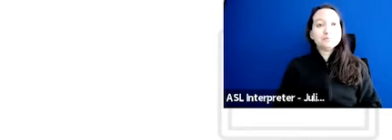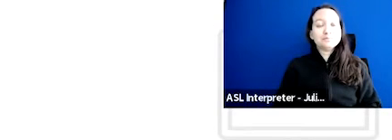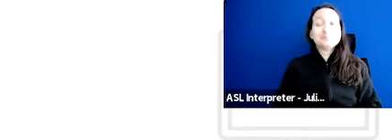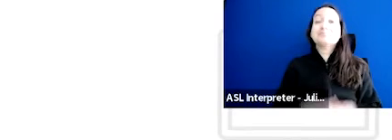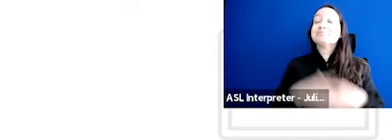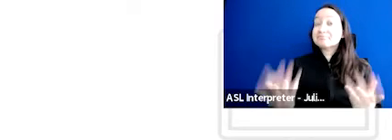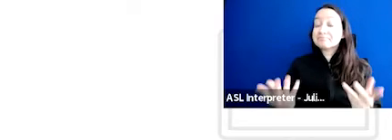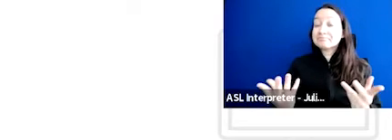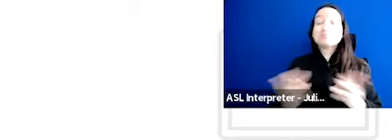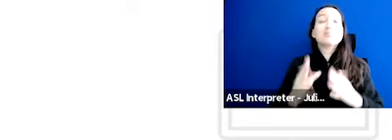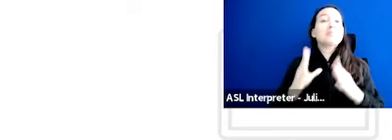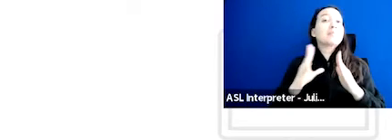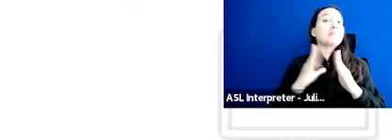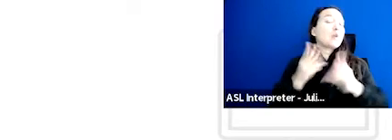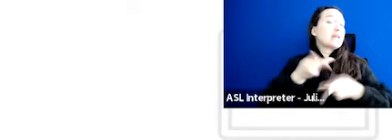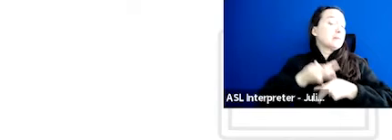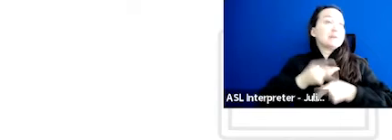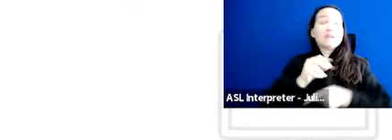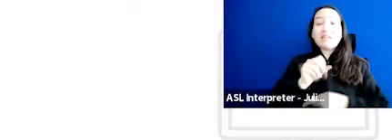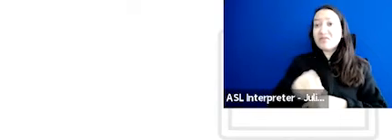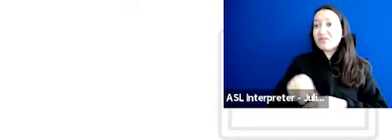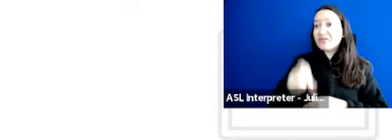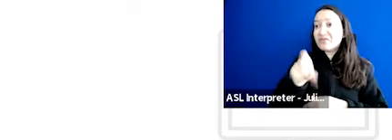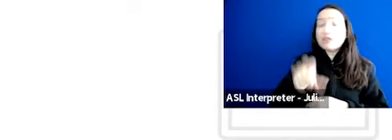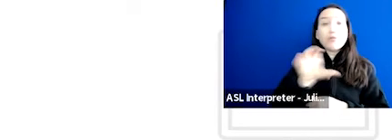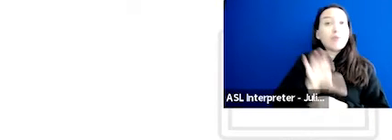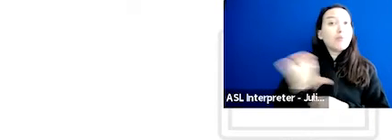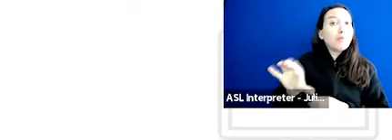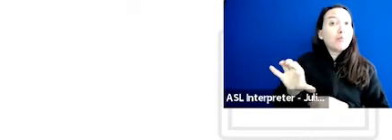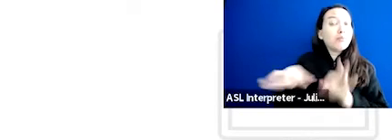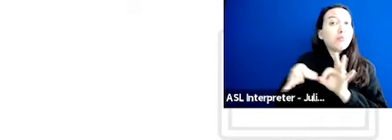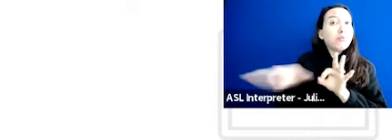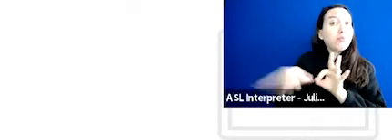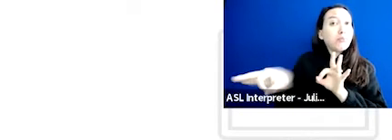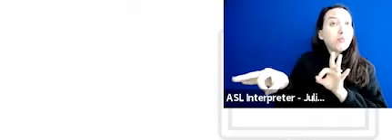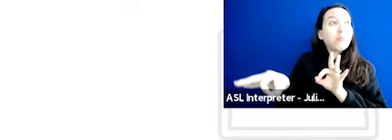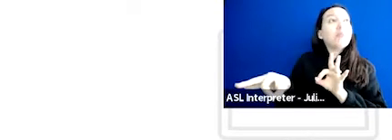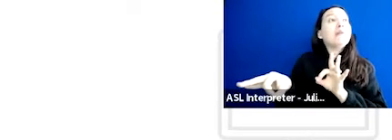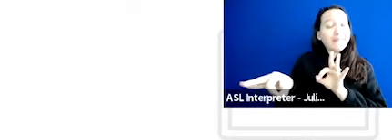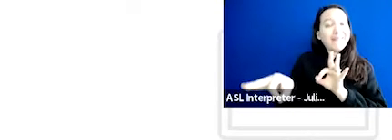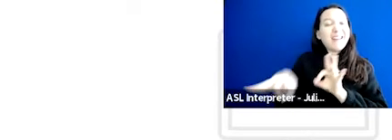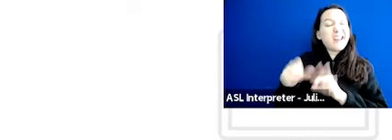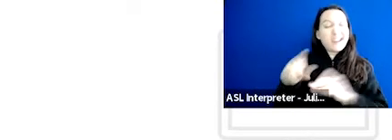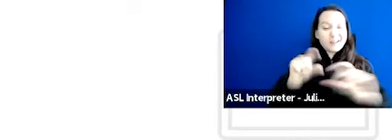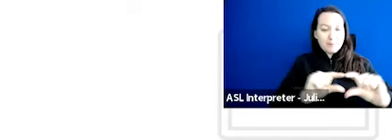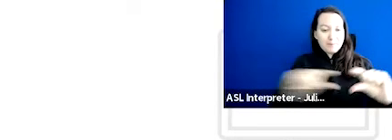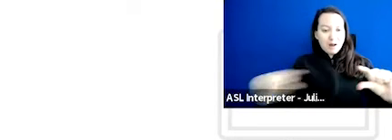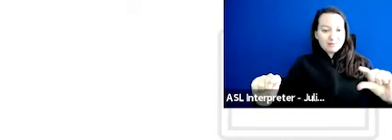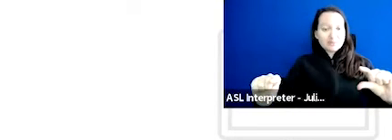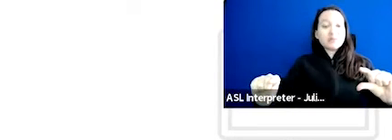So for housekeeping, if you need closed captions, there is a part of the